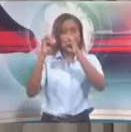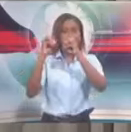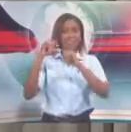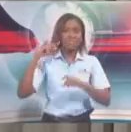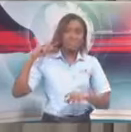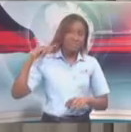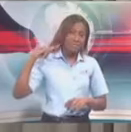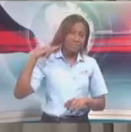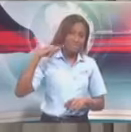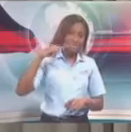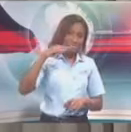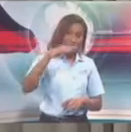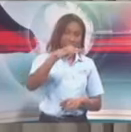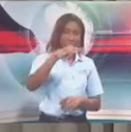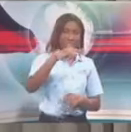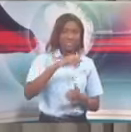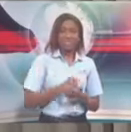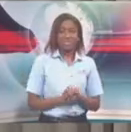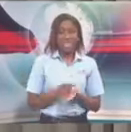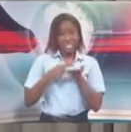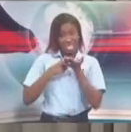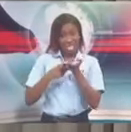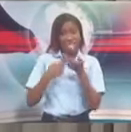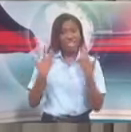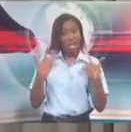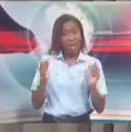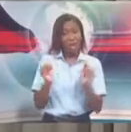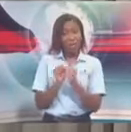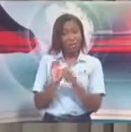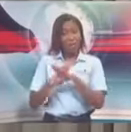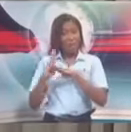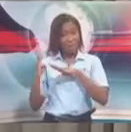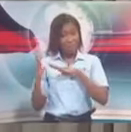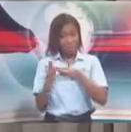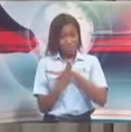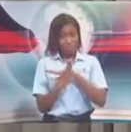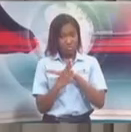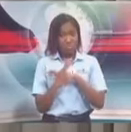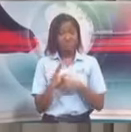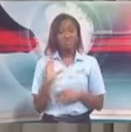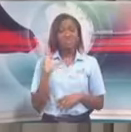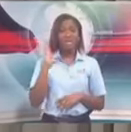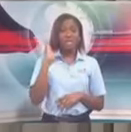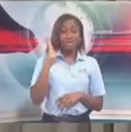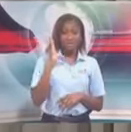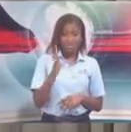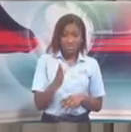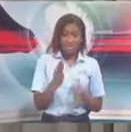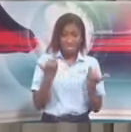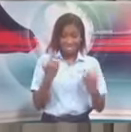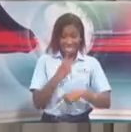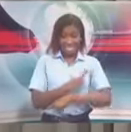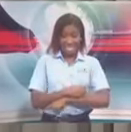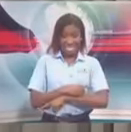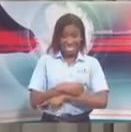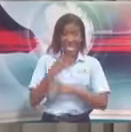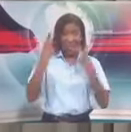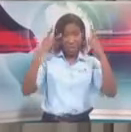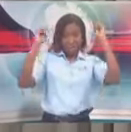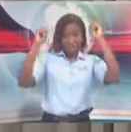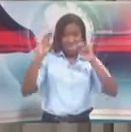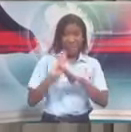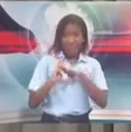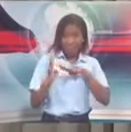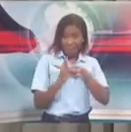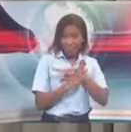going, we've been in discussions with Barbados, and we're going to conclude those discussions. We're going to speak to the Prime Minister of Barbados to make the